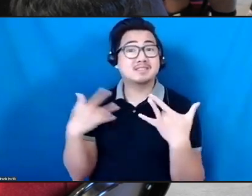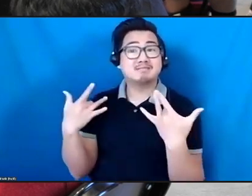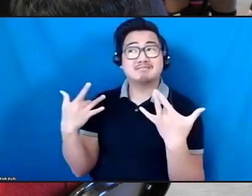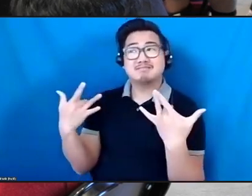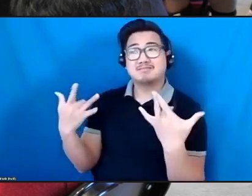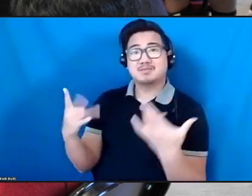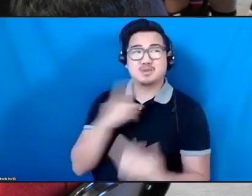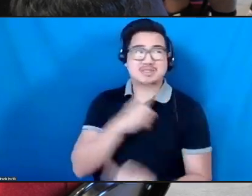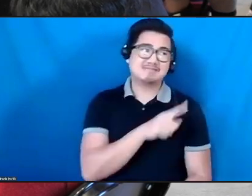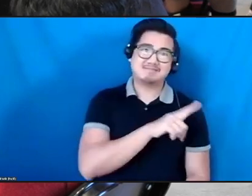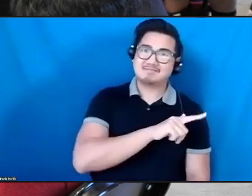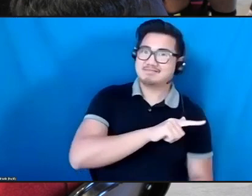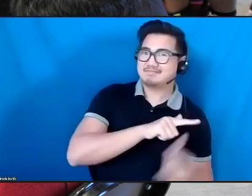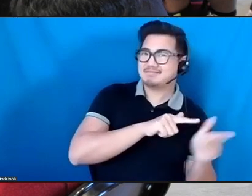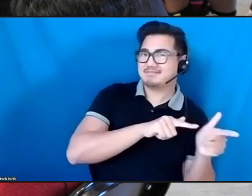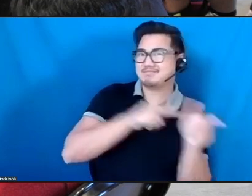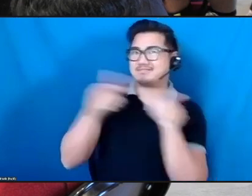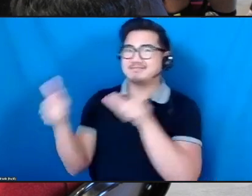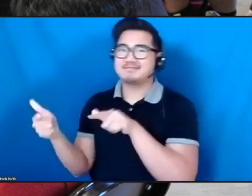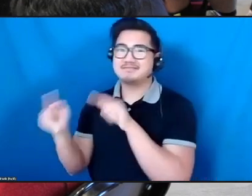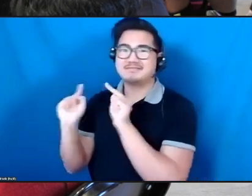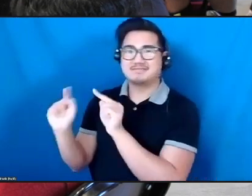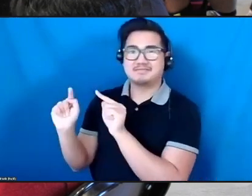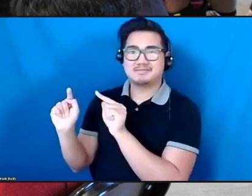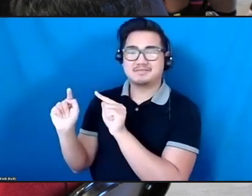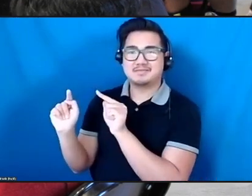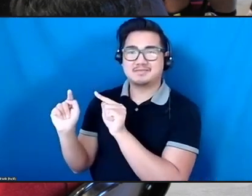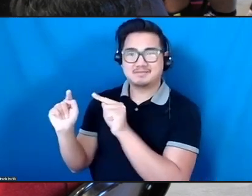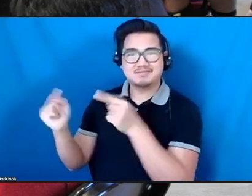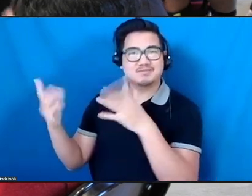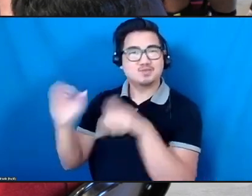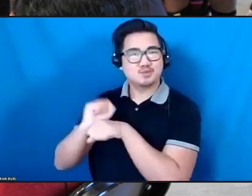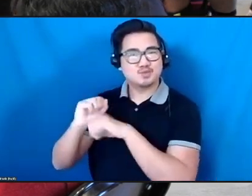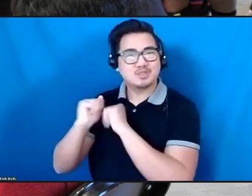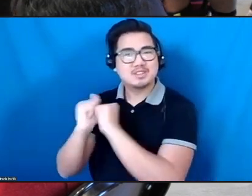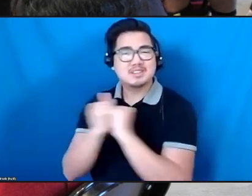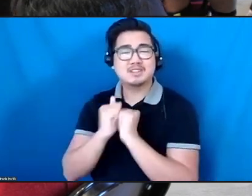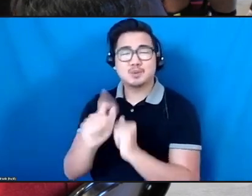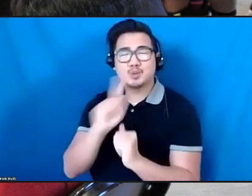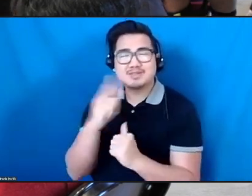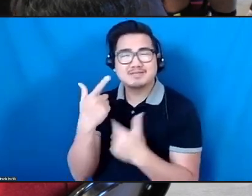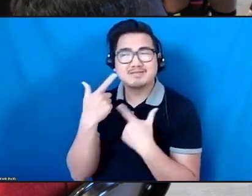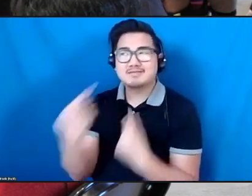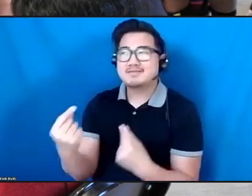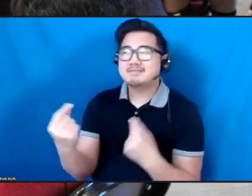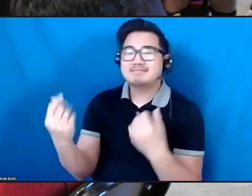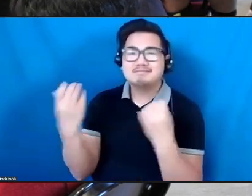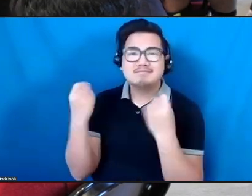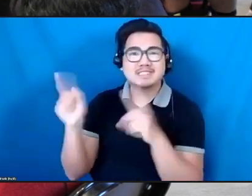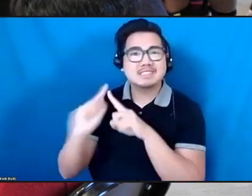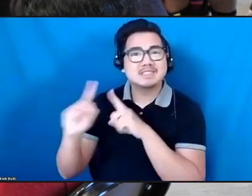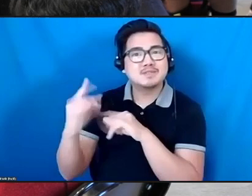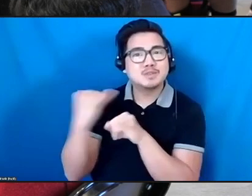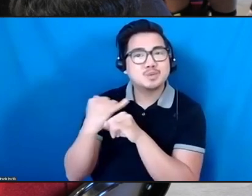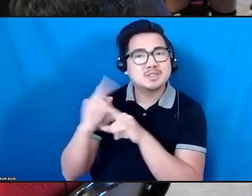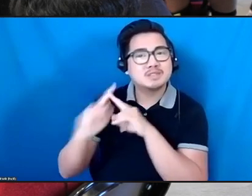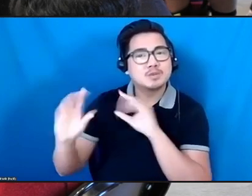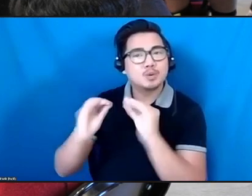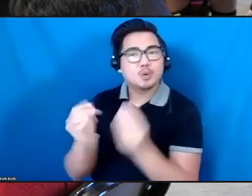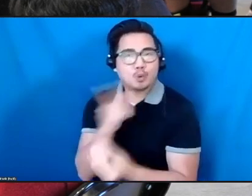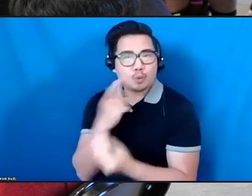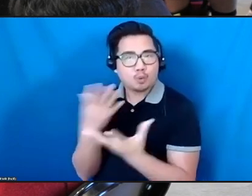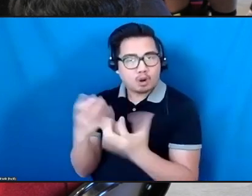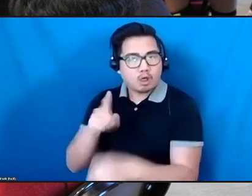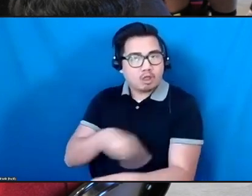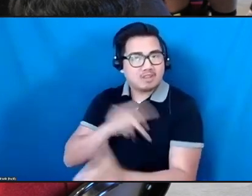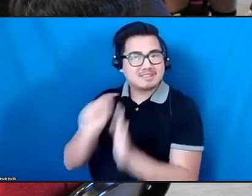that and excited about a lot of the institutions that are interested in working more with those long-term models. And then I think connected